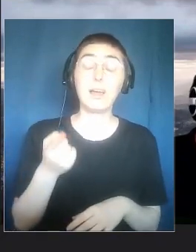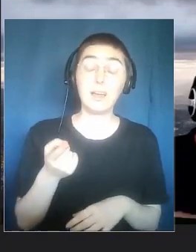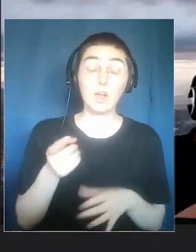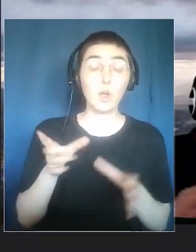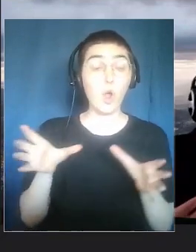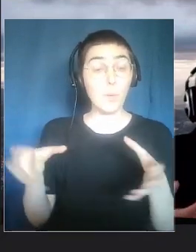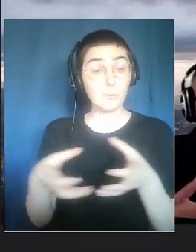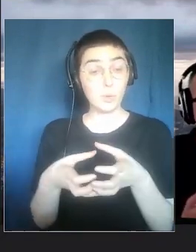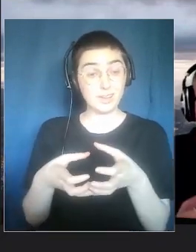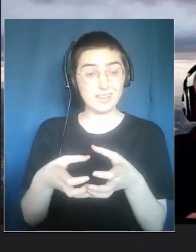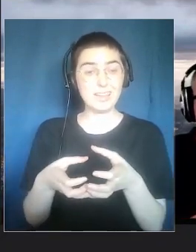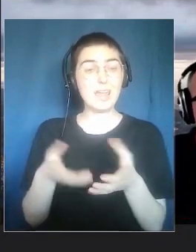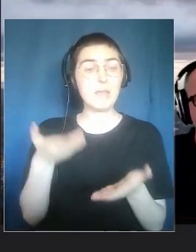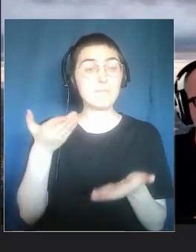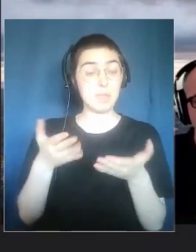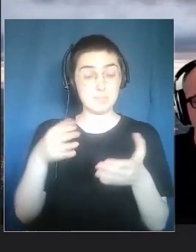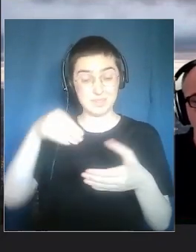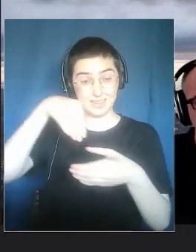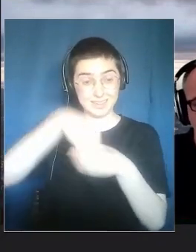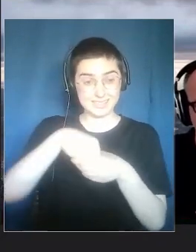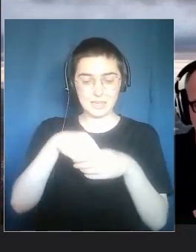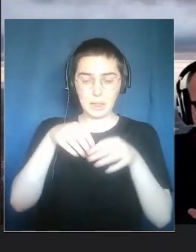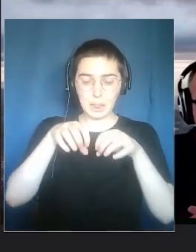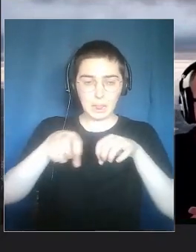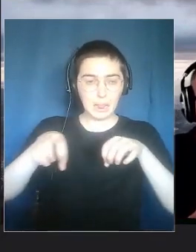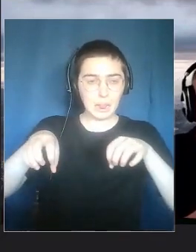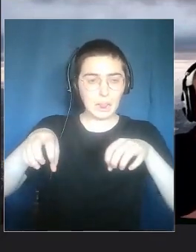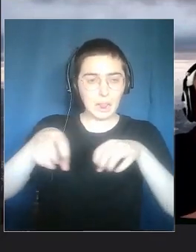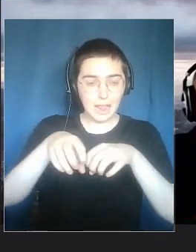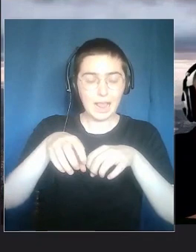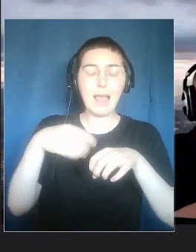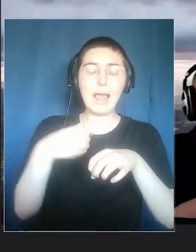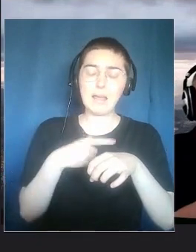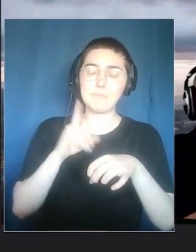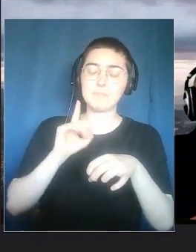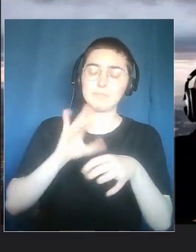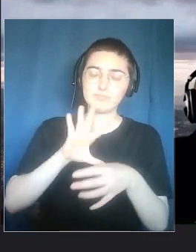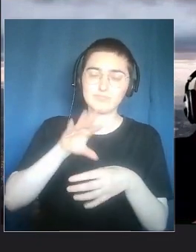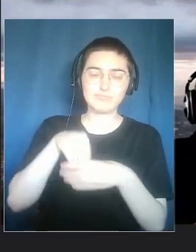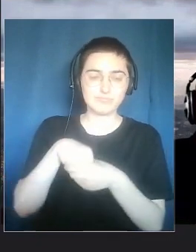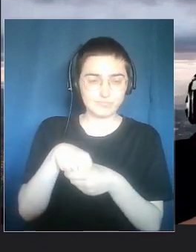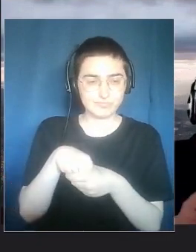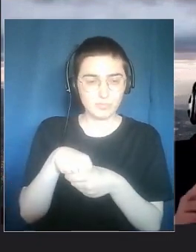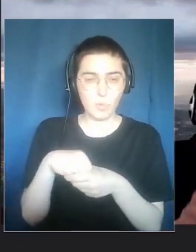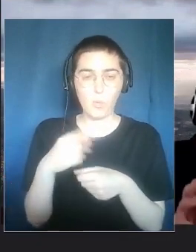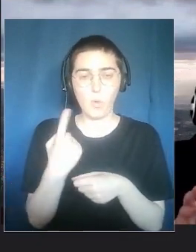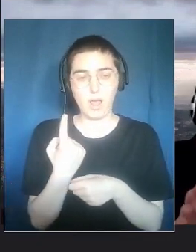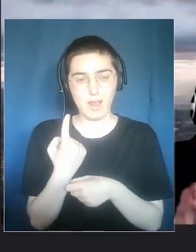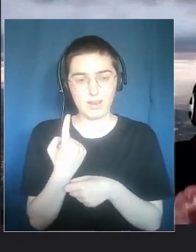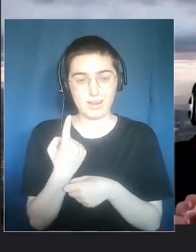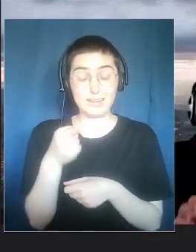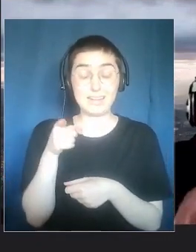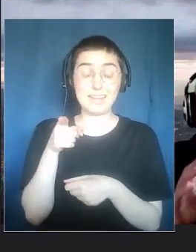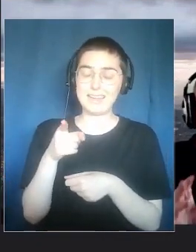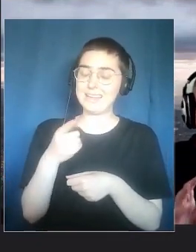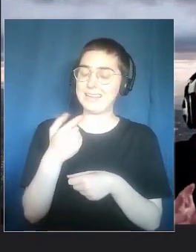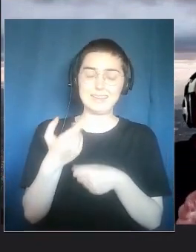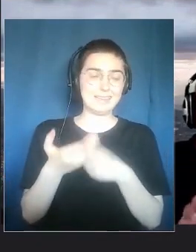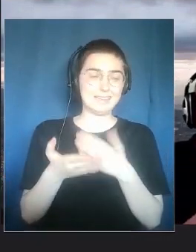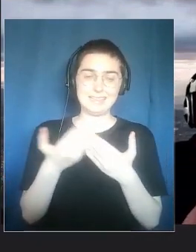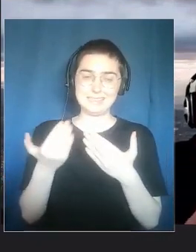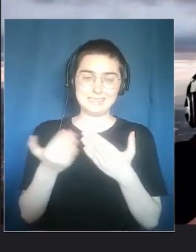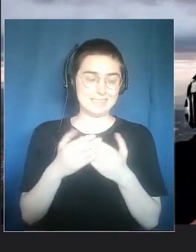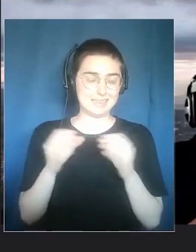Because the societies are divided internally. And this operation is not easy and